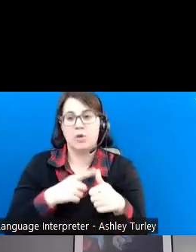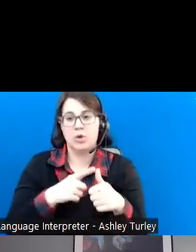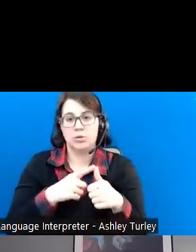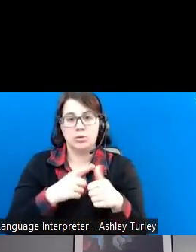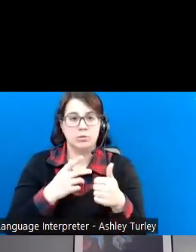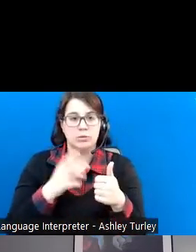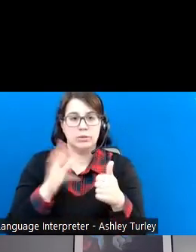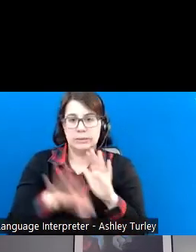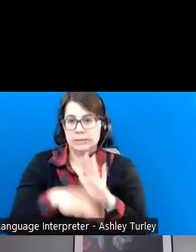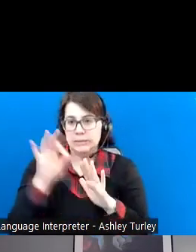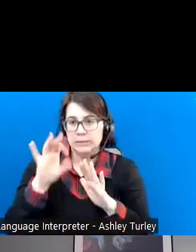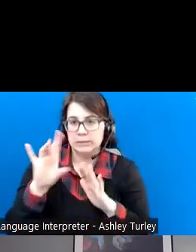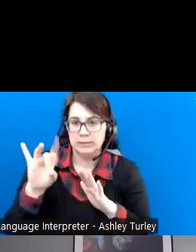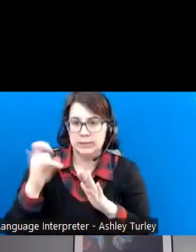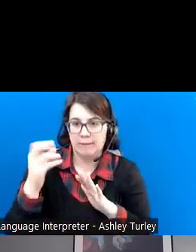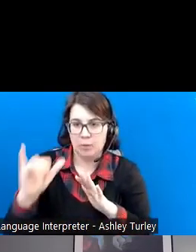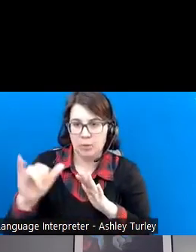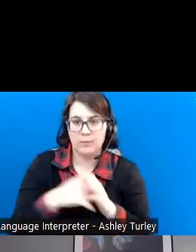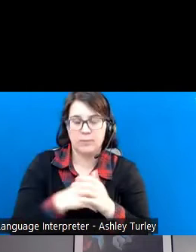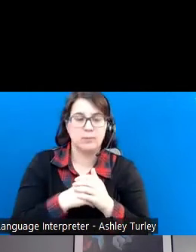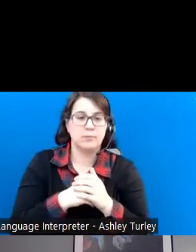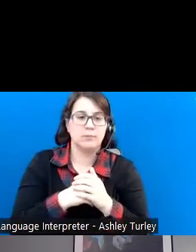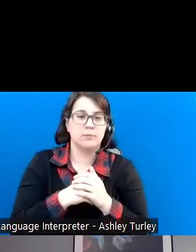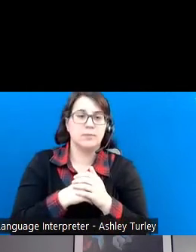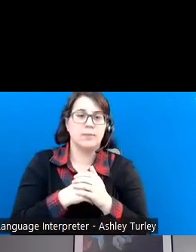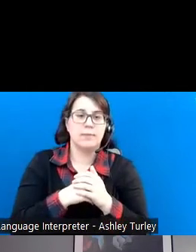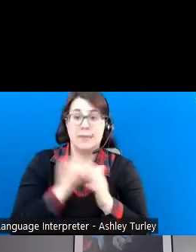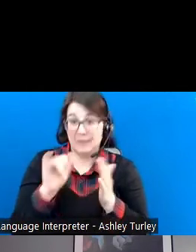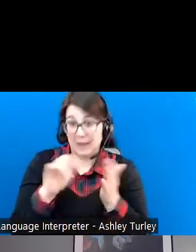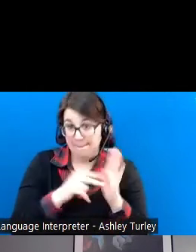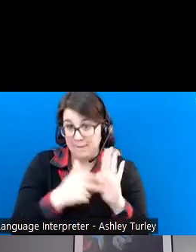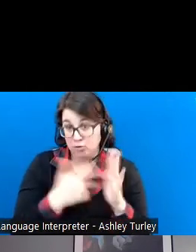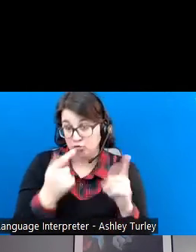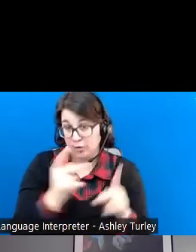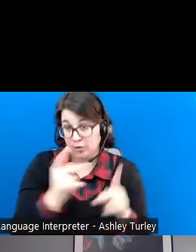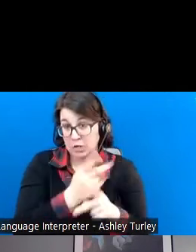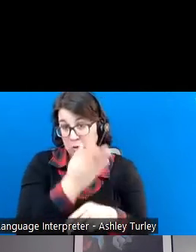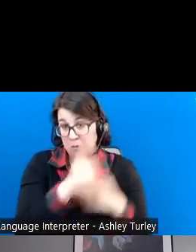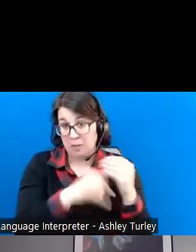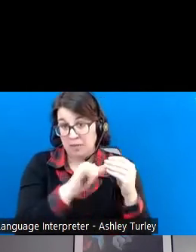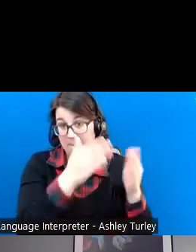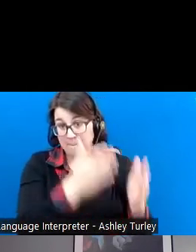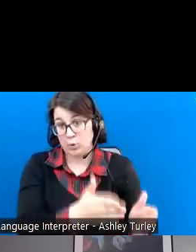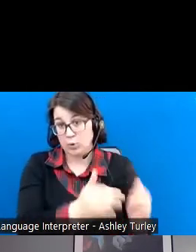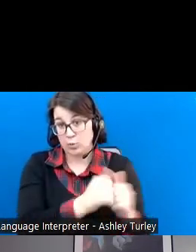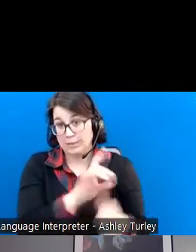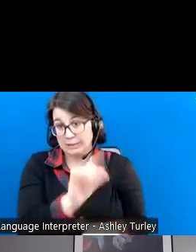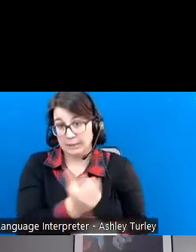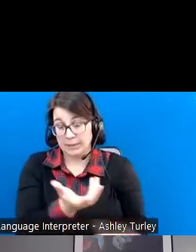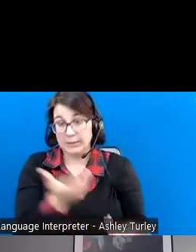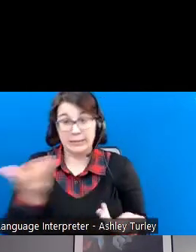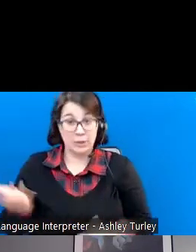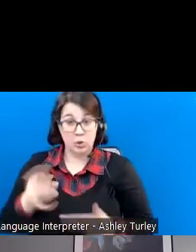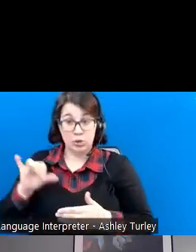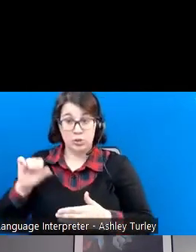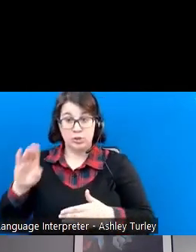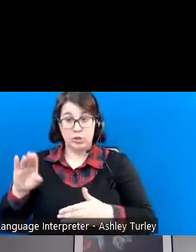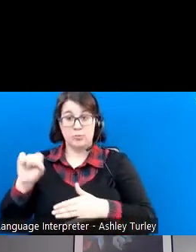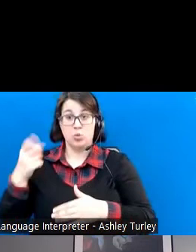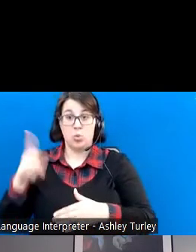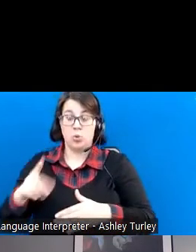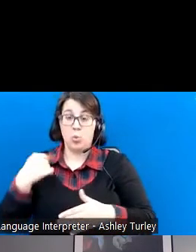discovery. And this means trying to find out about the person with a disability. Here at JobSquad, we talk about